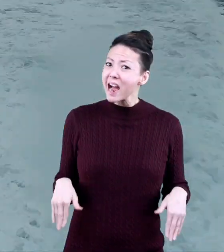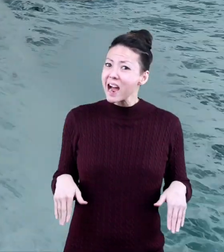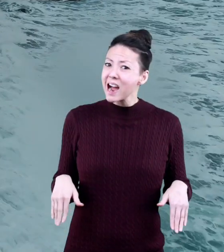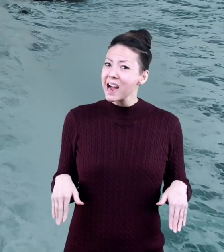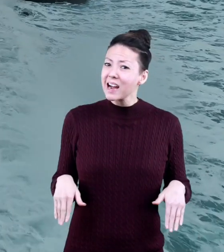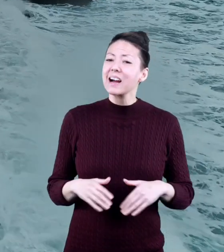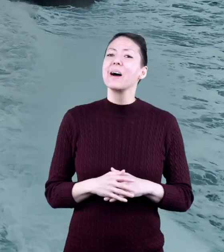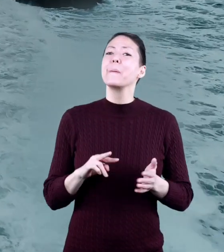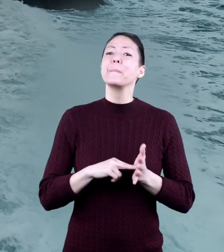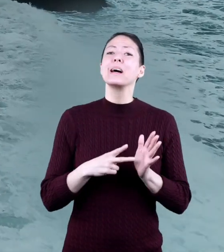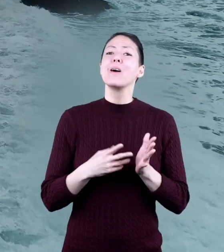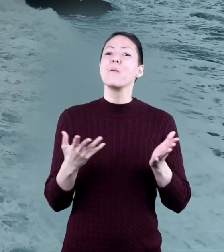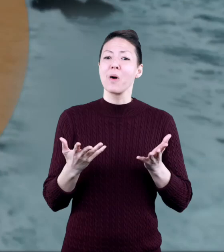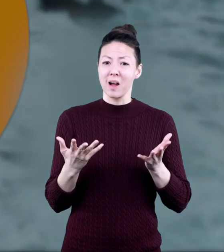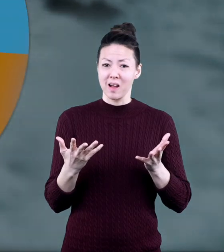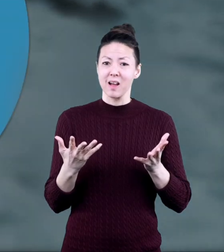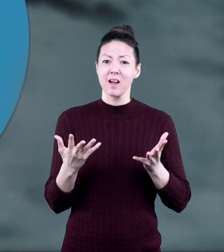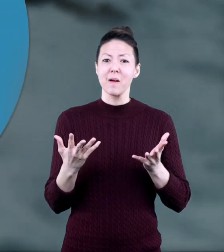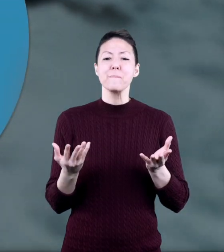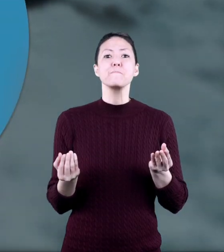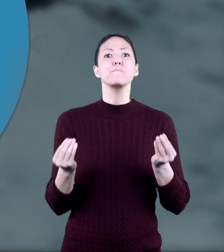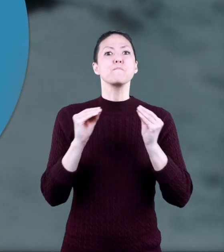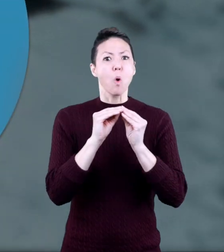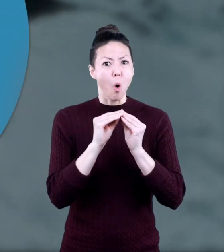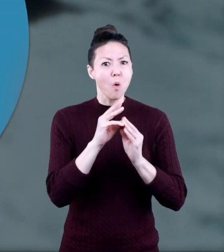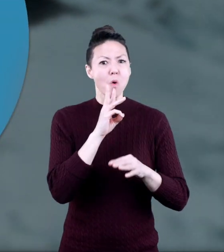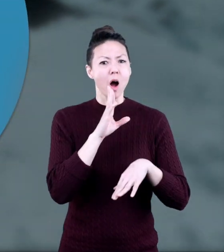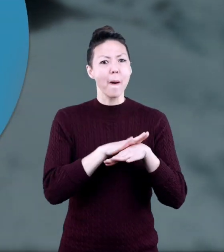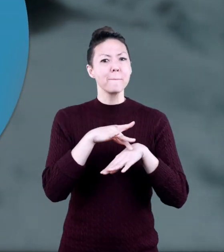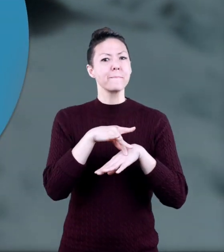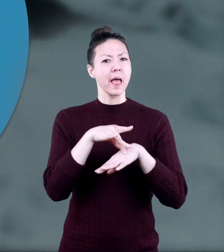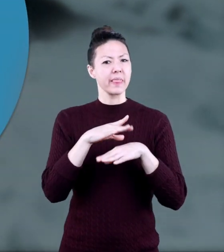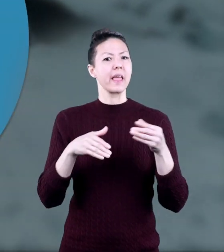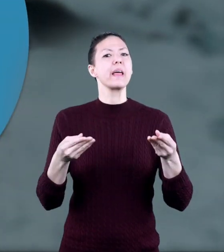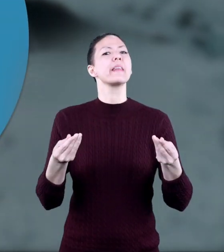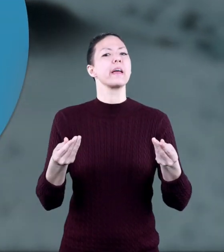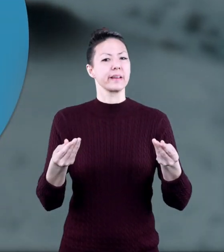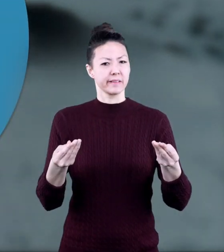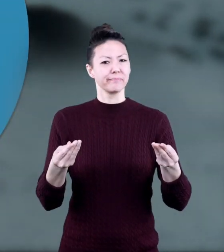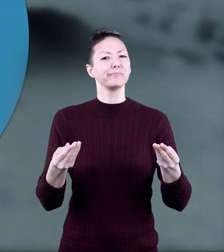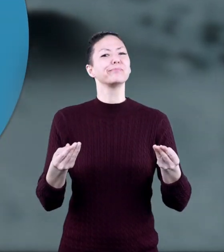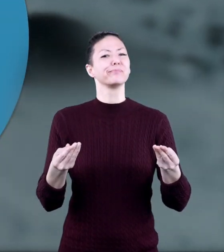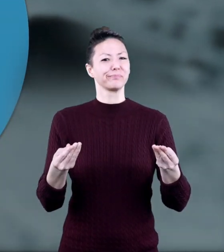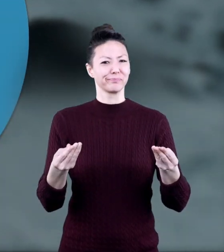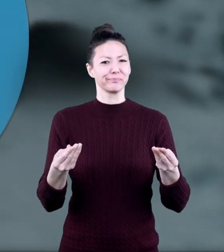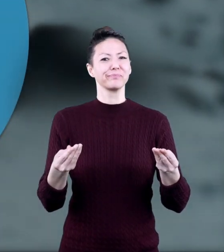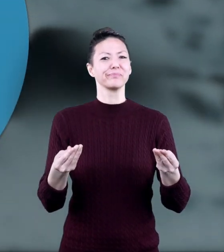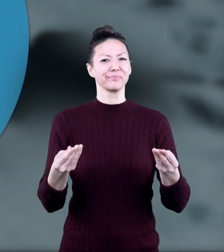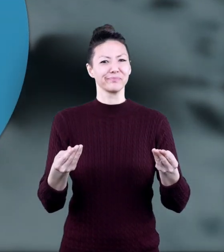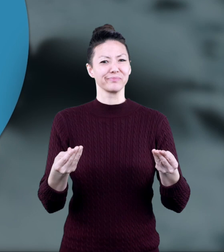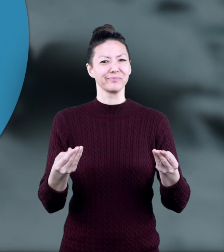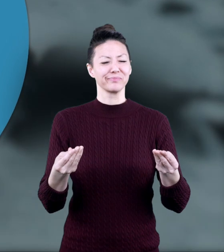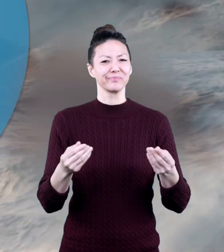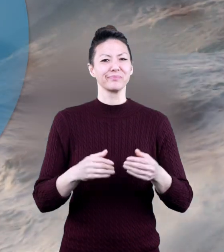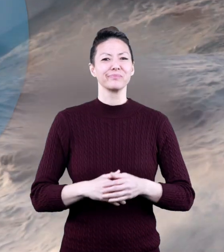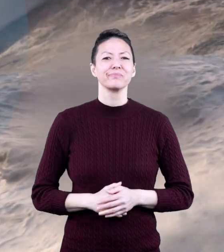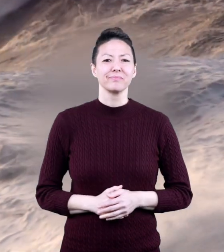that means that there is way more water on our planet than there is land